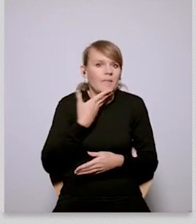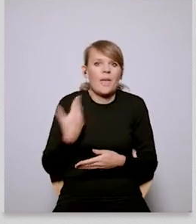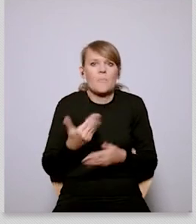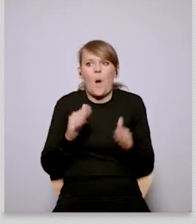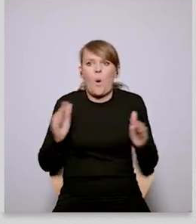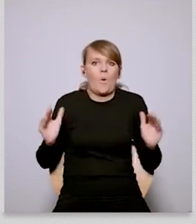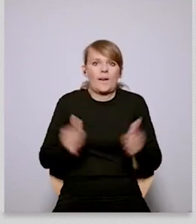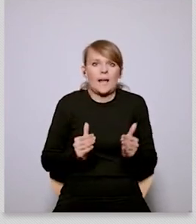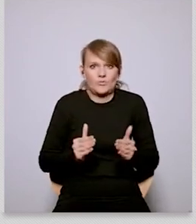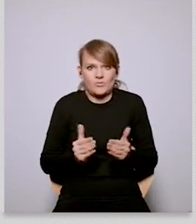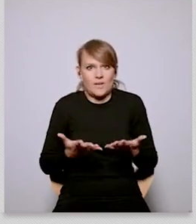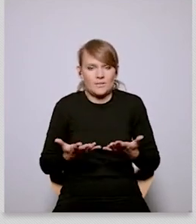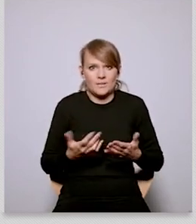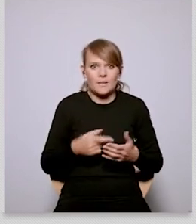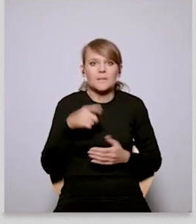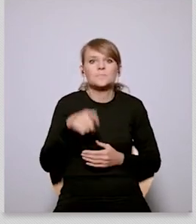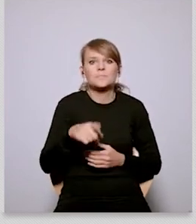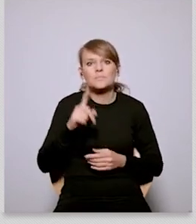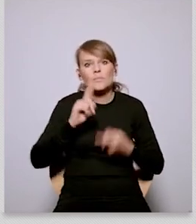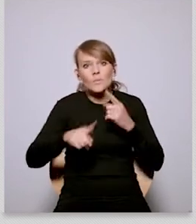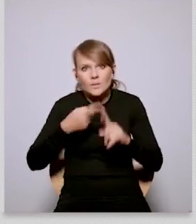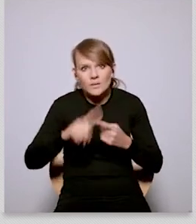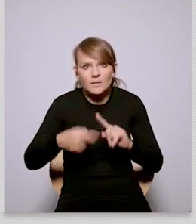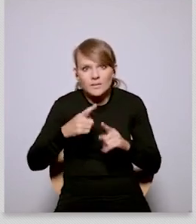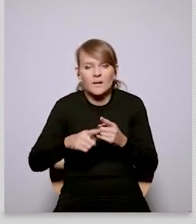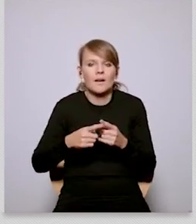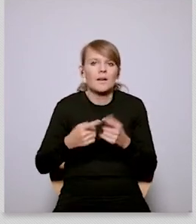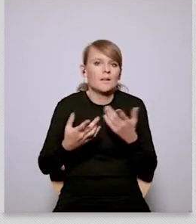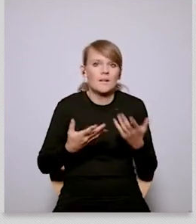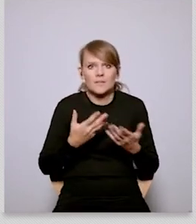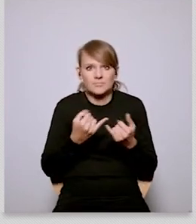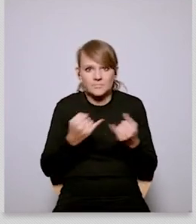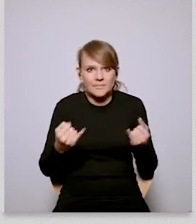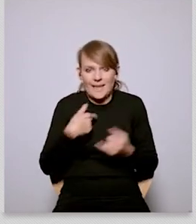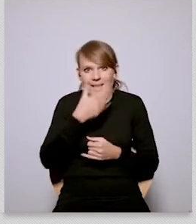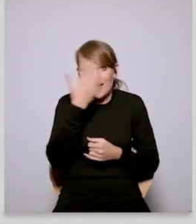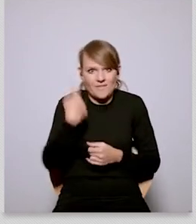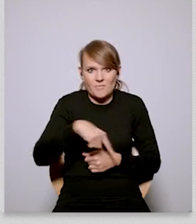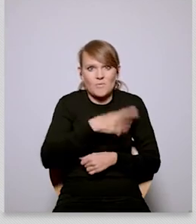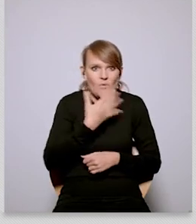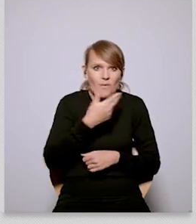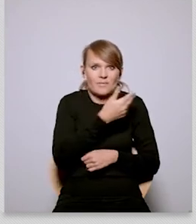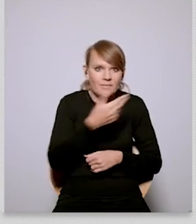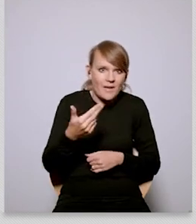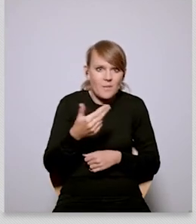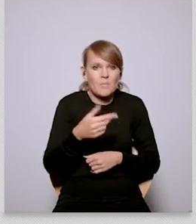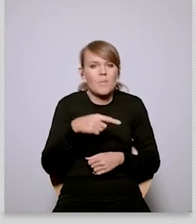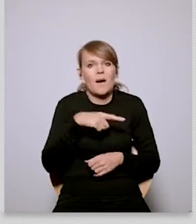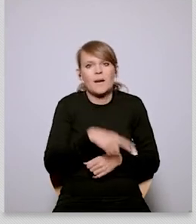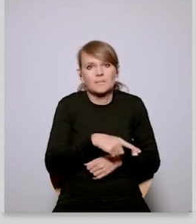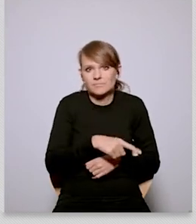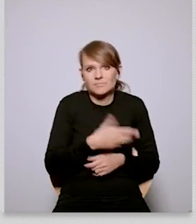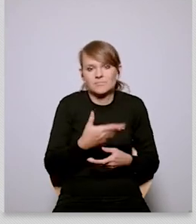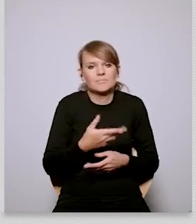country so as long as we have a choice and as long as we are not too restricted by that it is